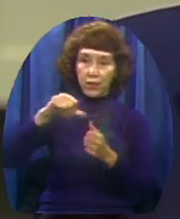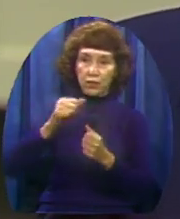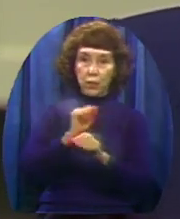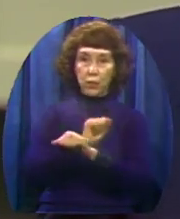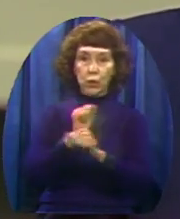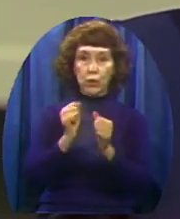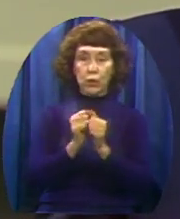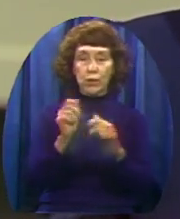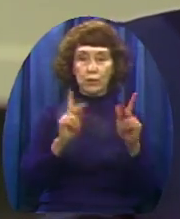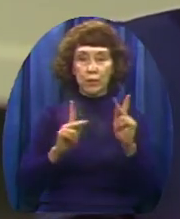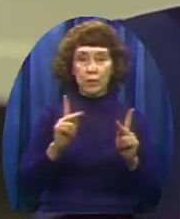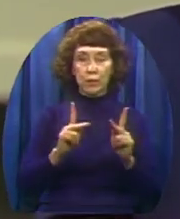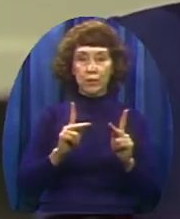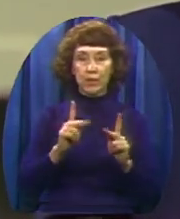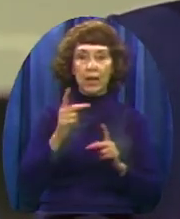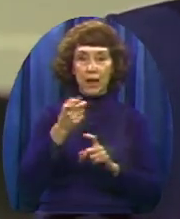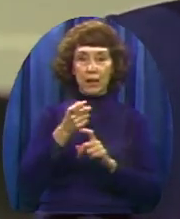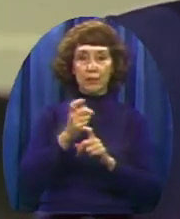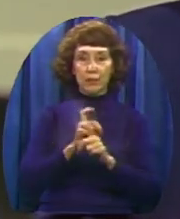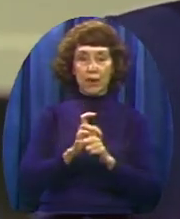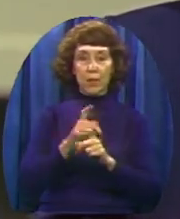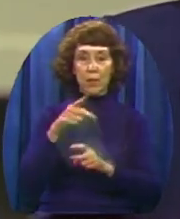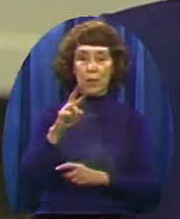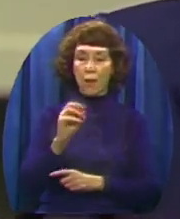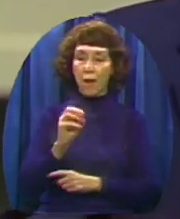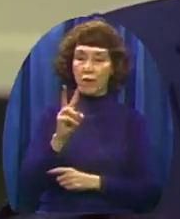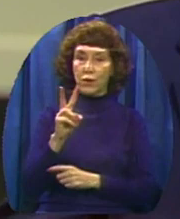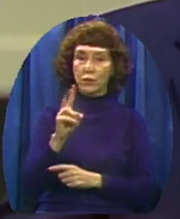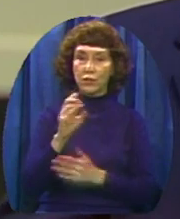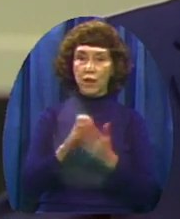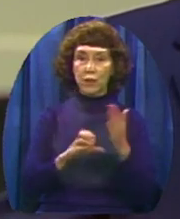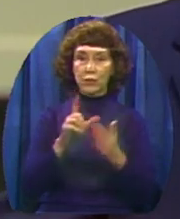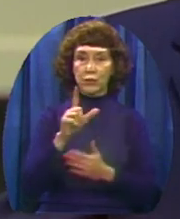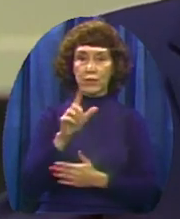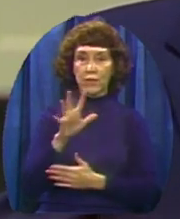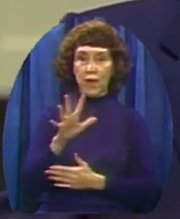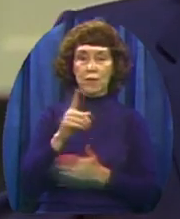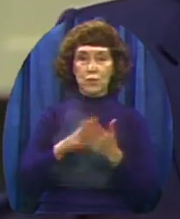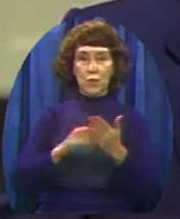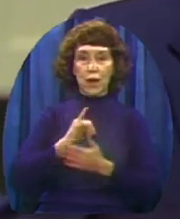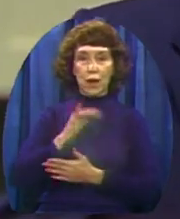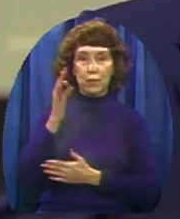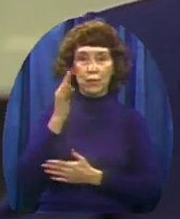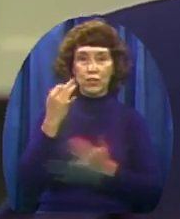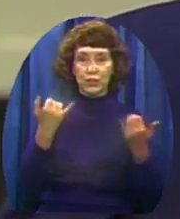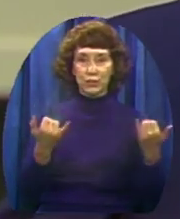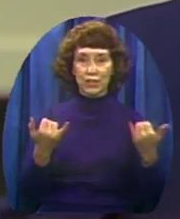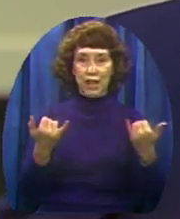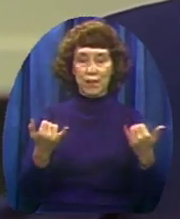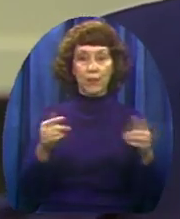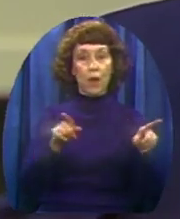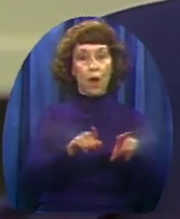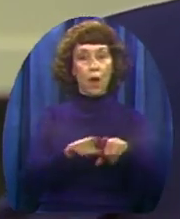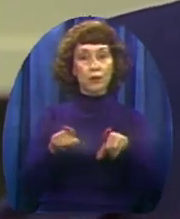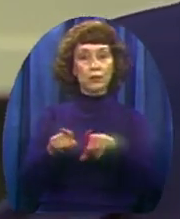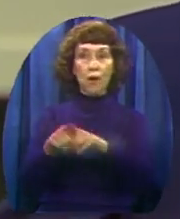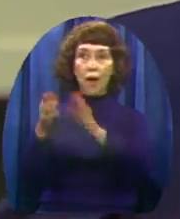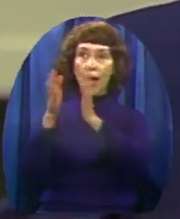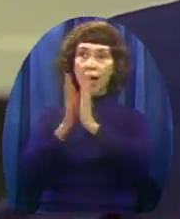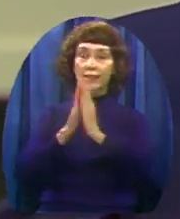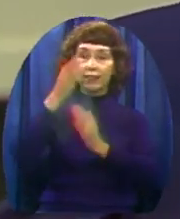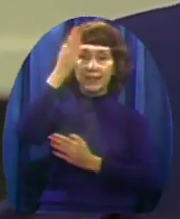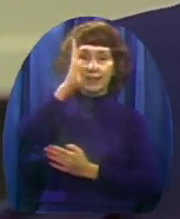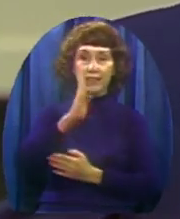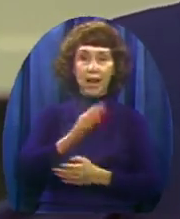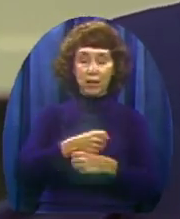message for today from Proverbs chapter 25. We're also asking God to make for